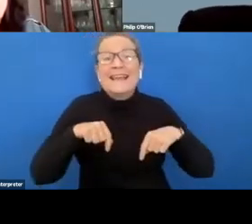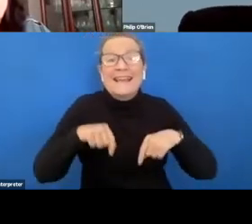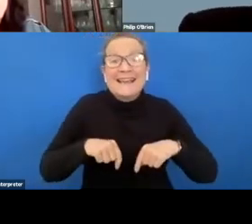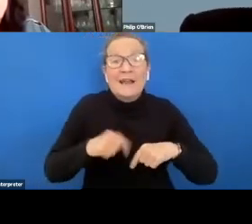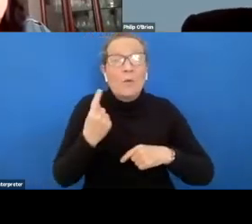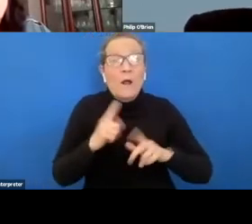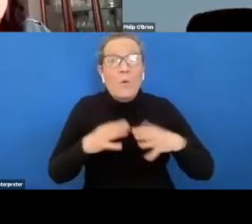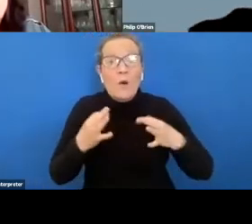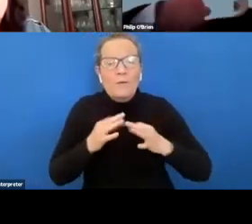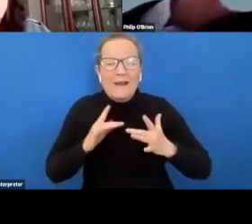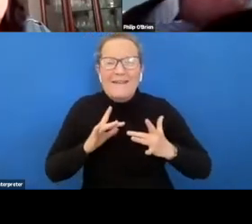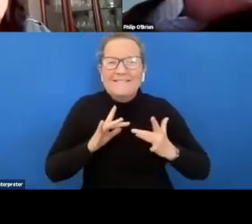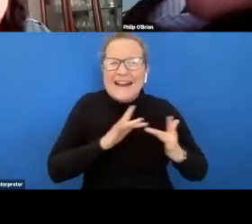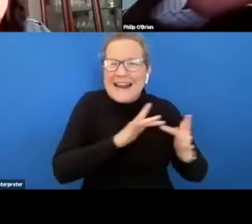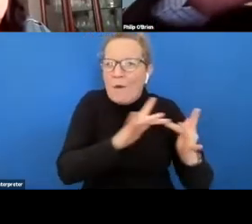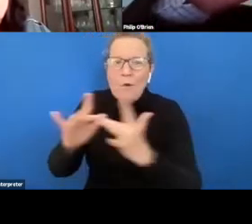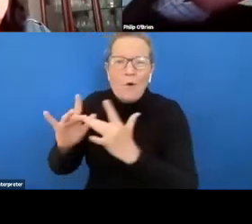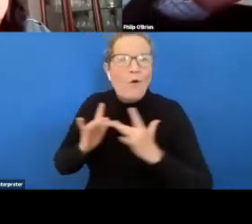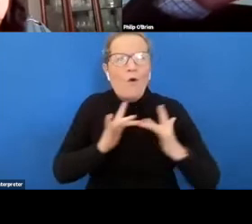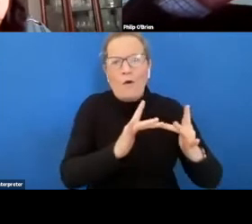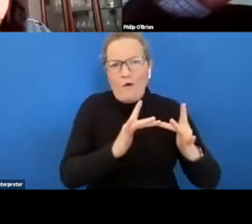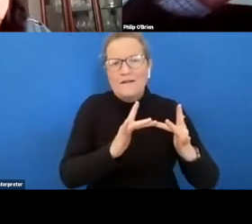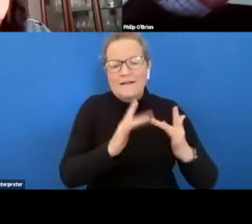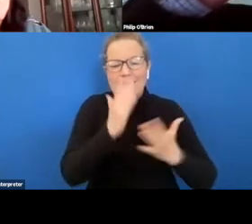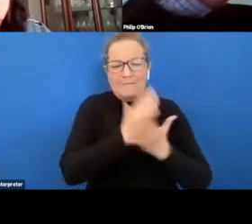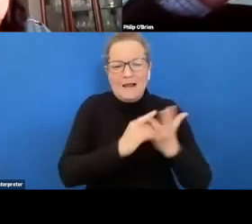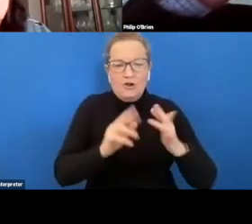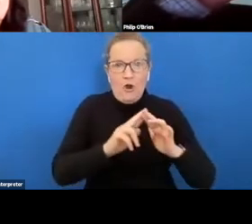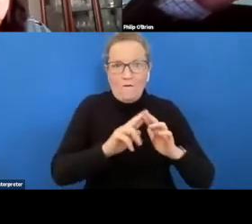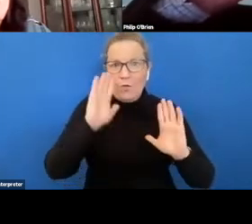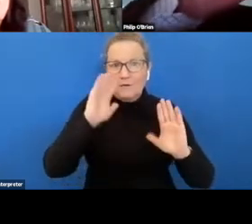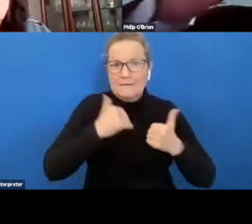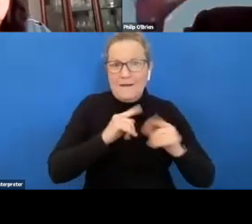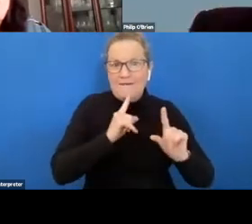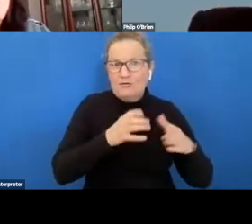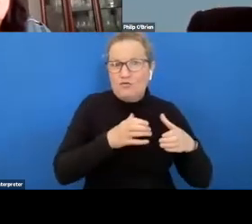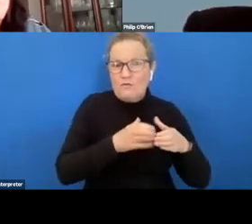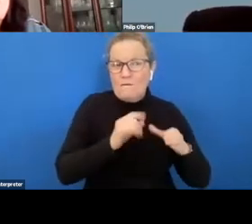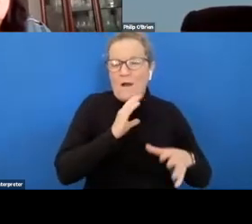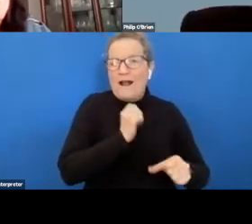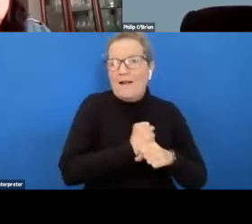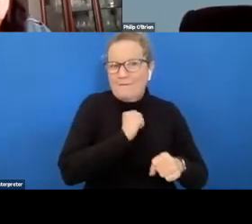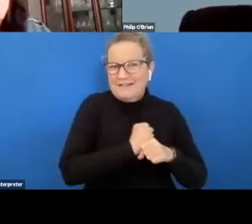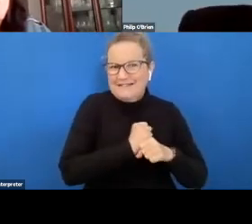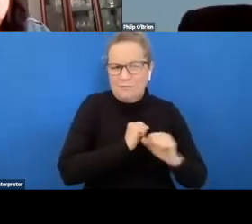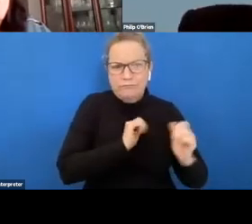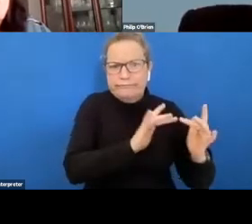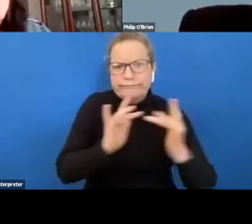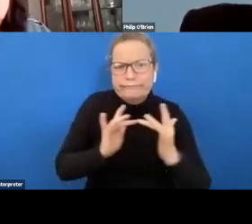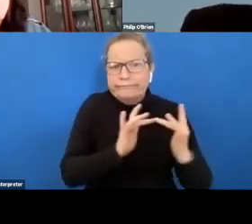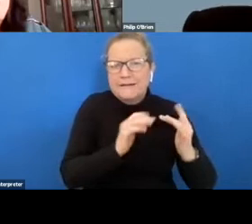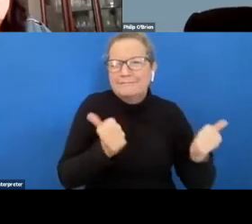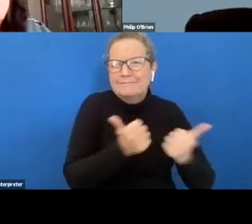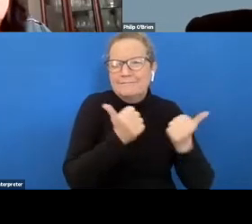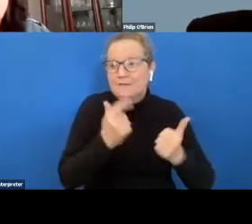as well uh we're part of the autism advisory group for the government so really just approach us and my